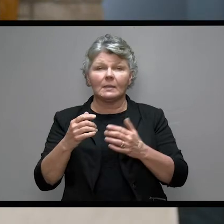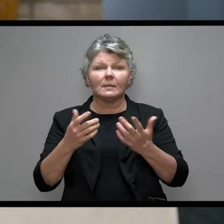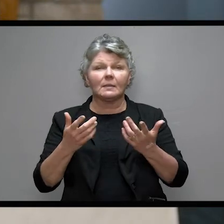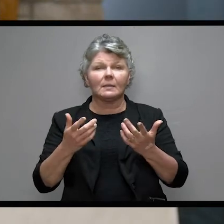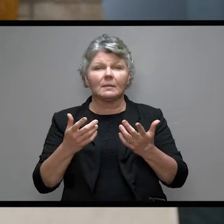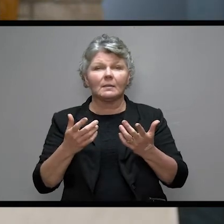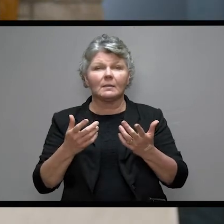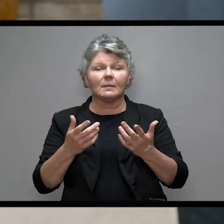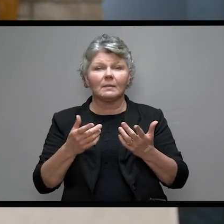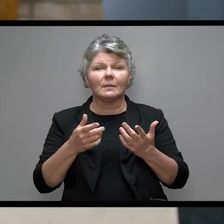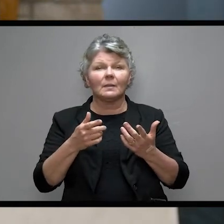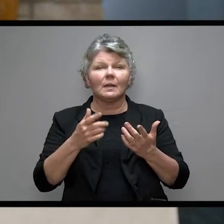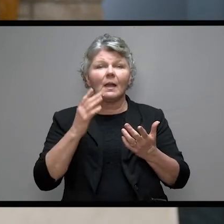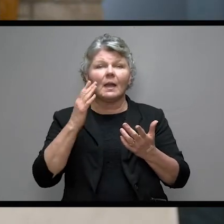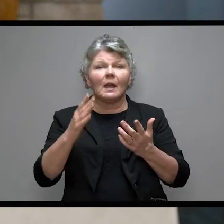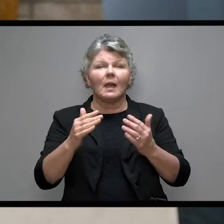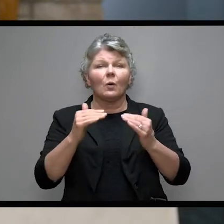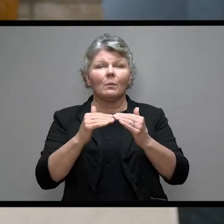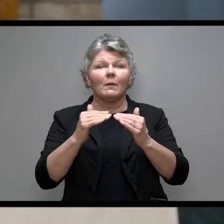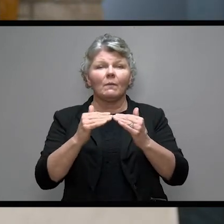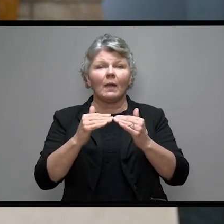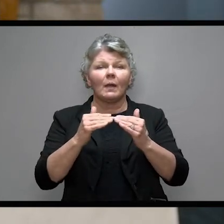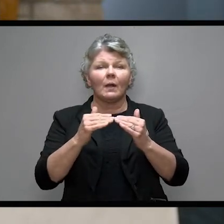will be measured back to you.